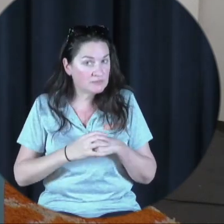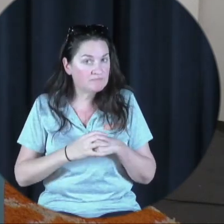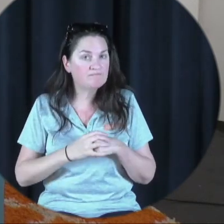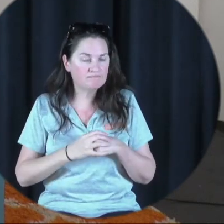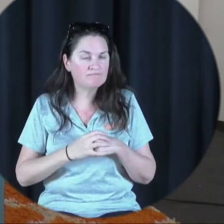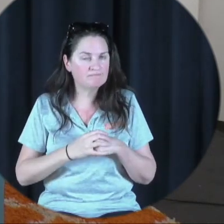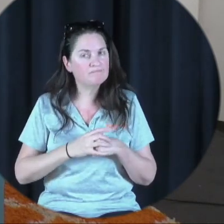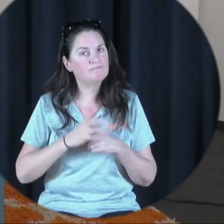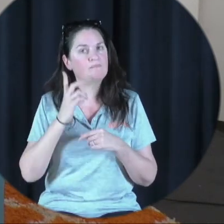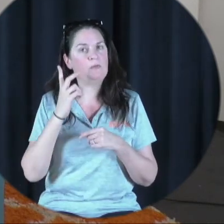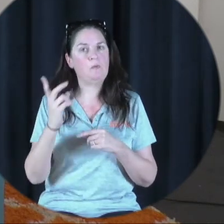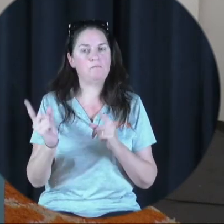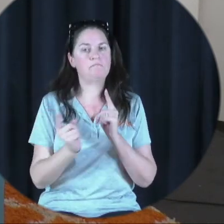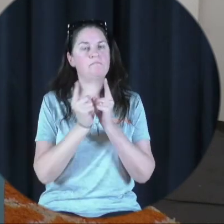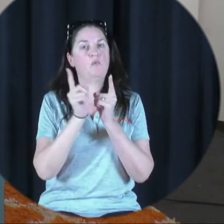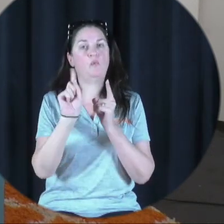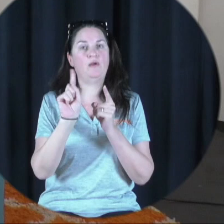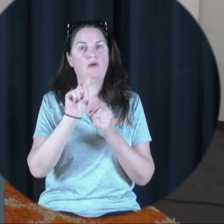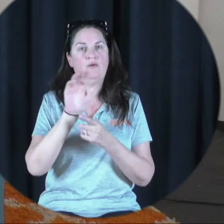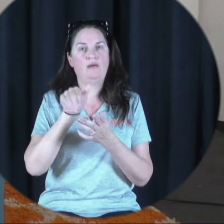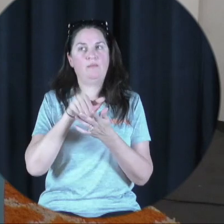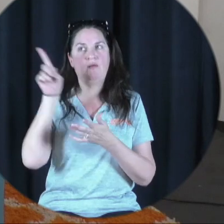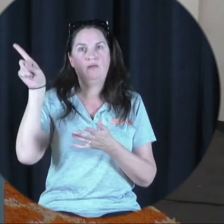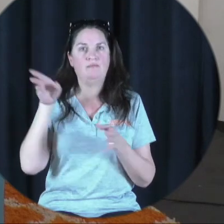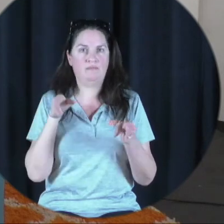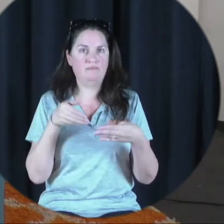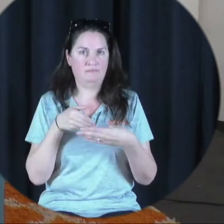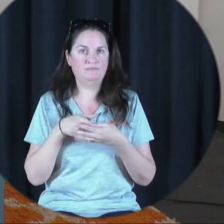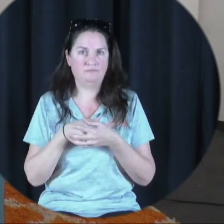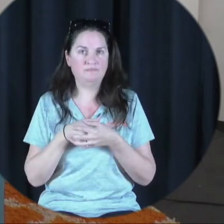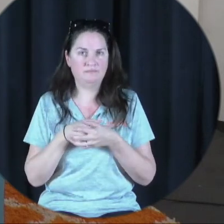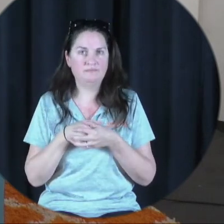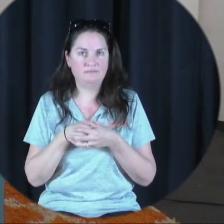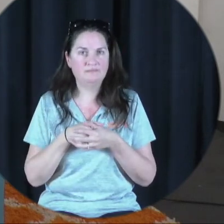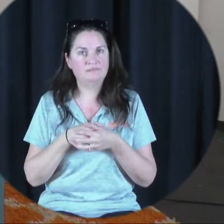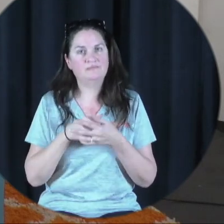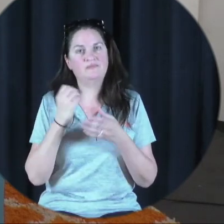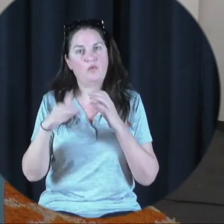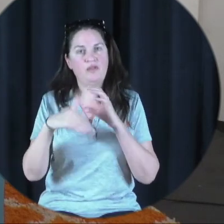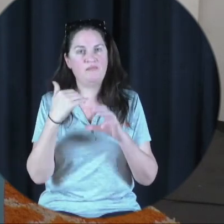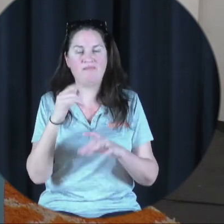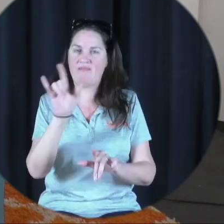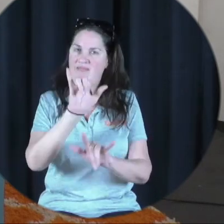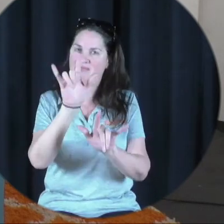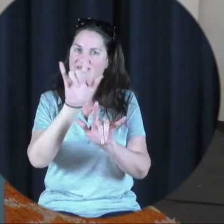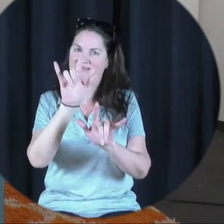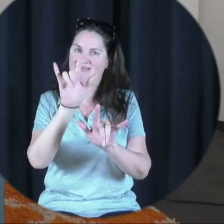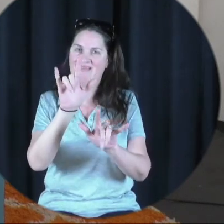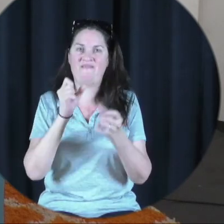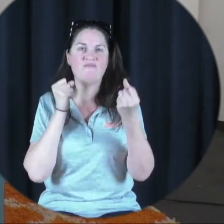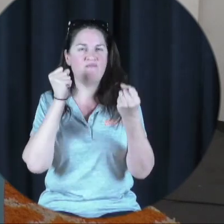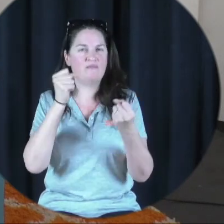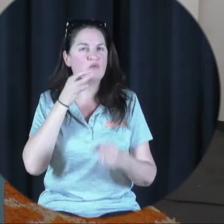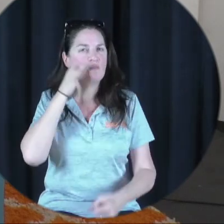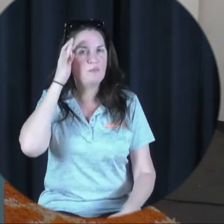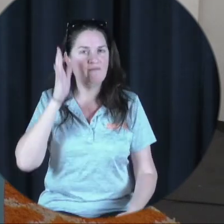covered, please see me in the courtyard or email me directly from the website. I love you all, and go Braves!